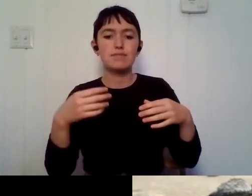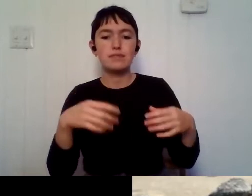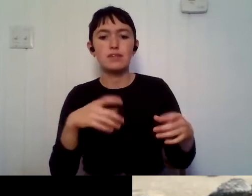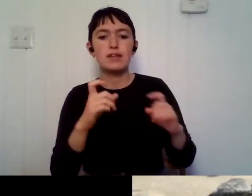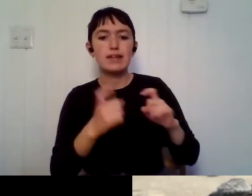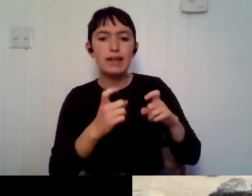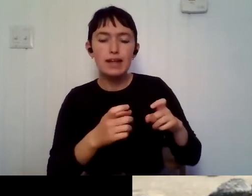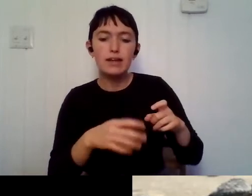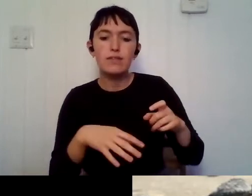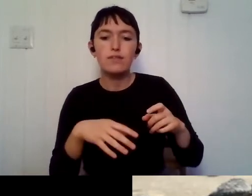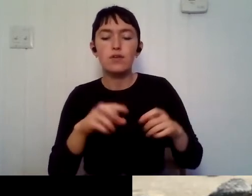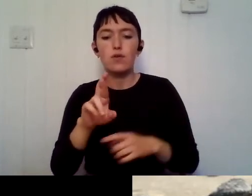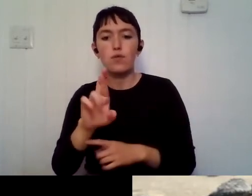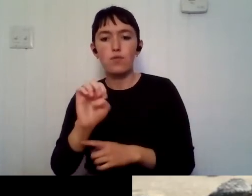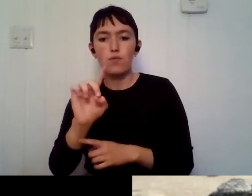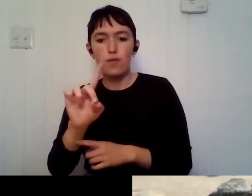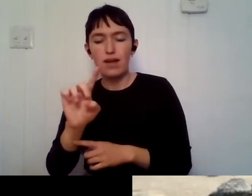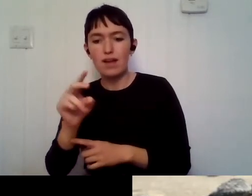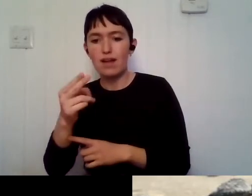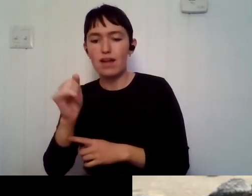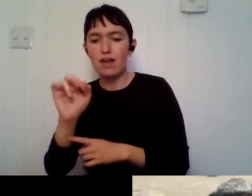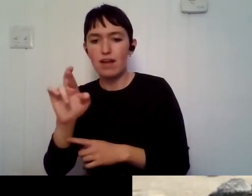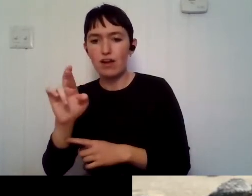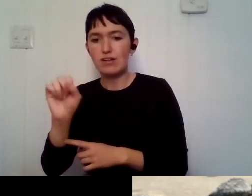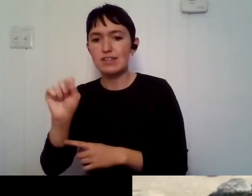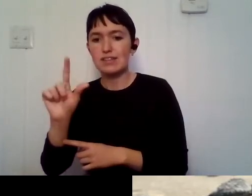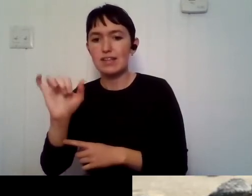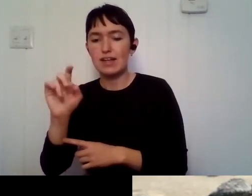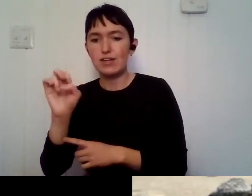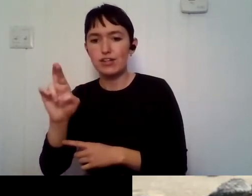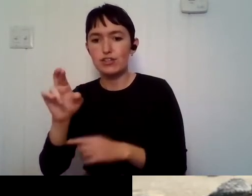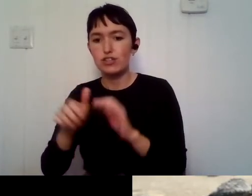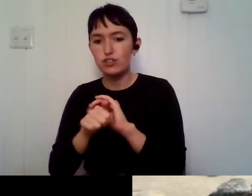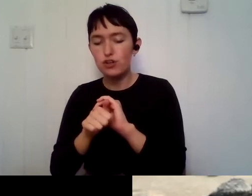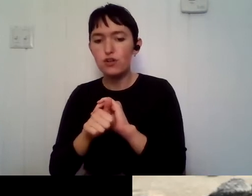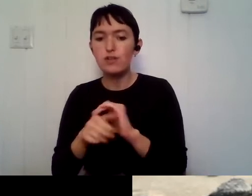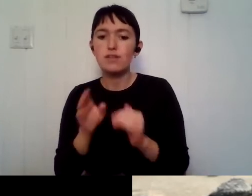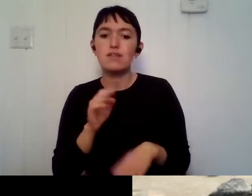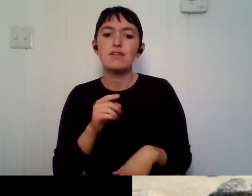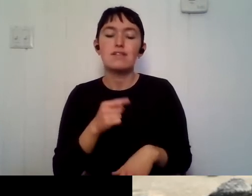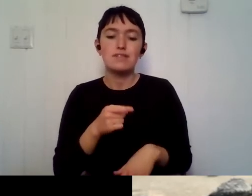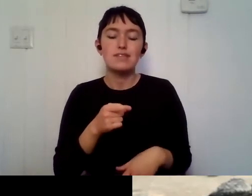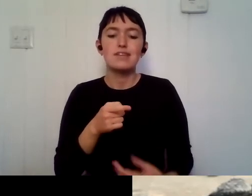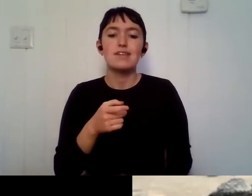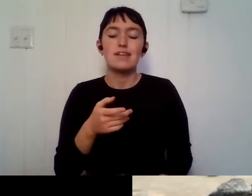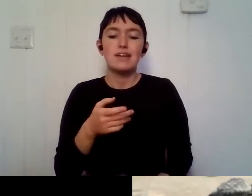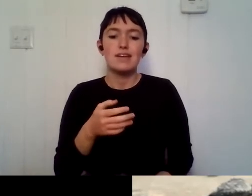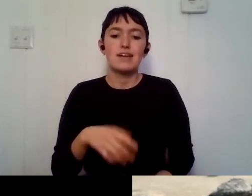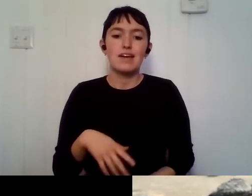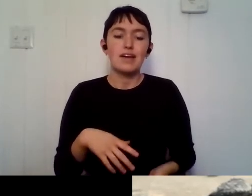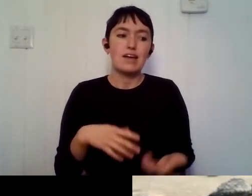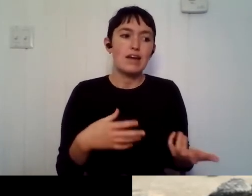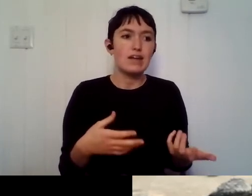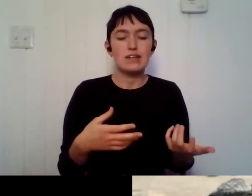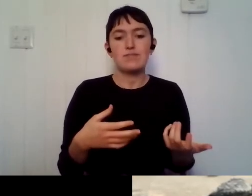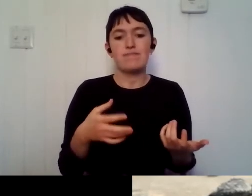the red ear slider turtle? Um, a lot of people get us in there too and realize that turtles live for a long time, upwards